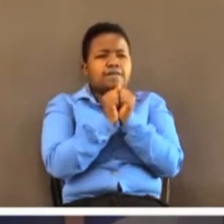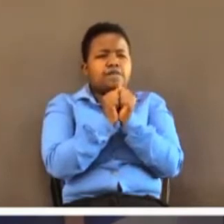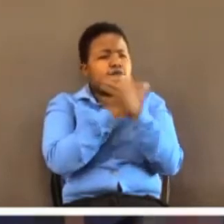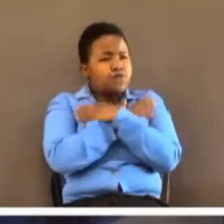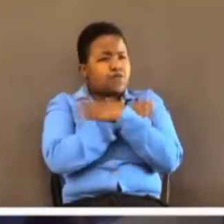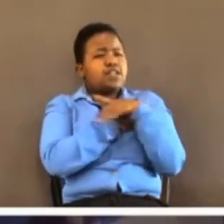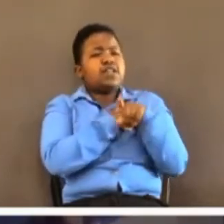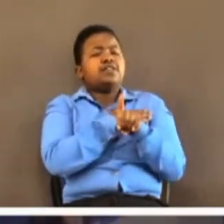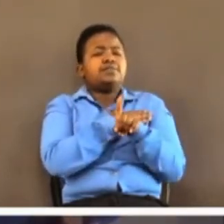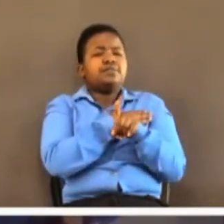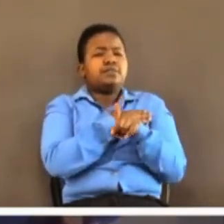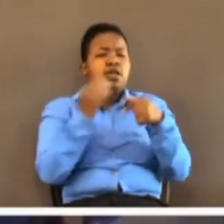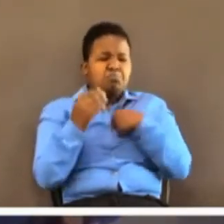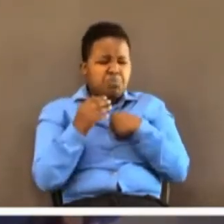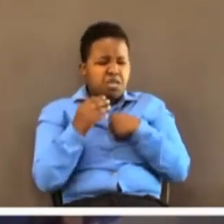get married.